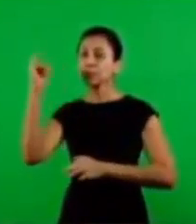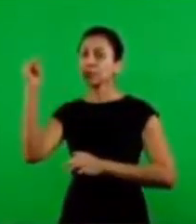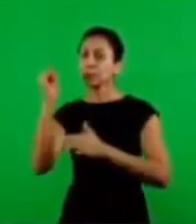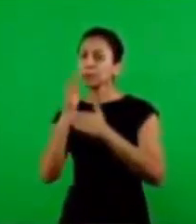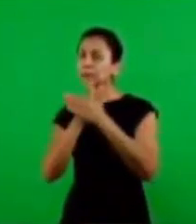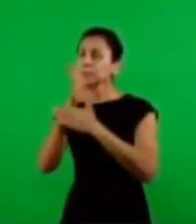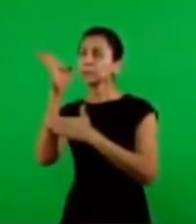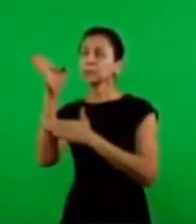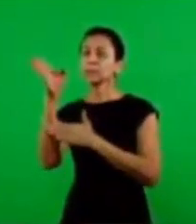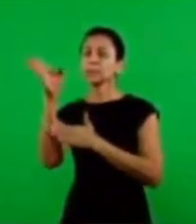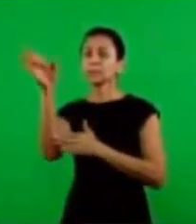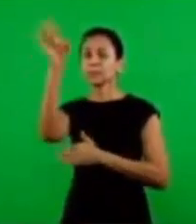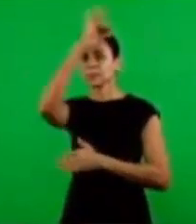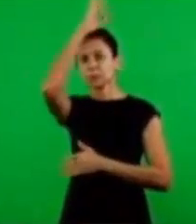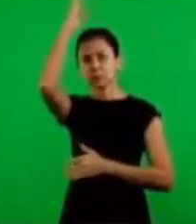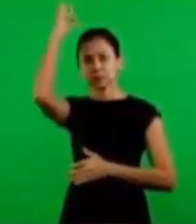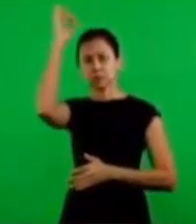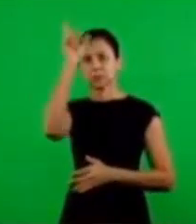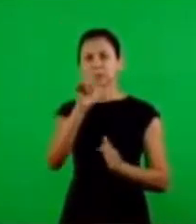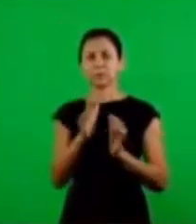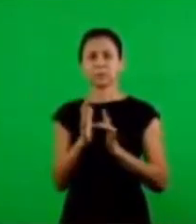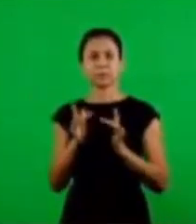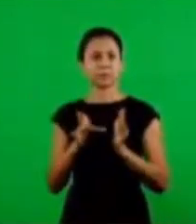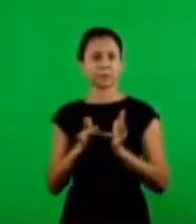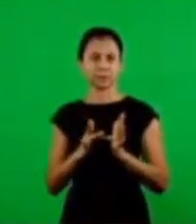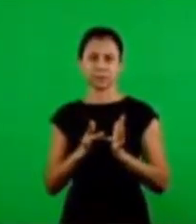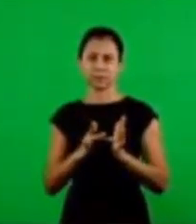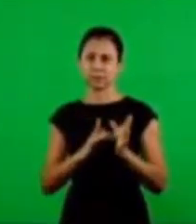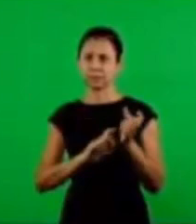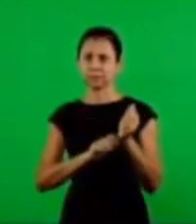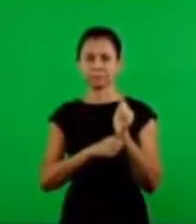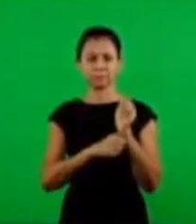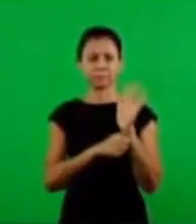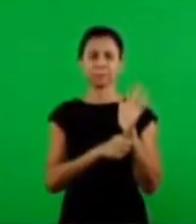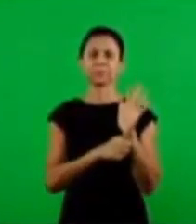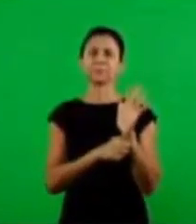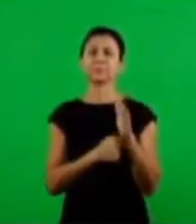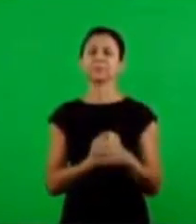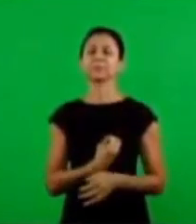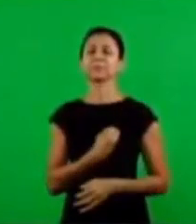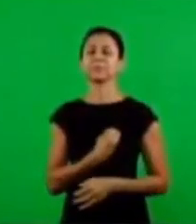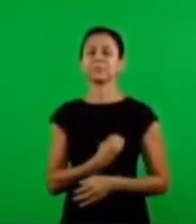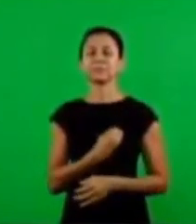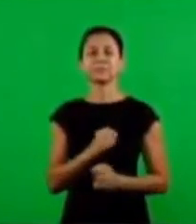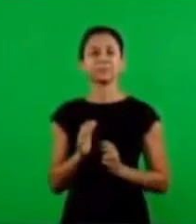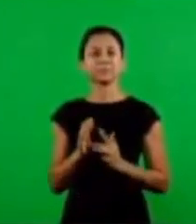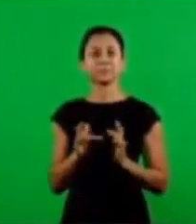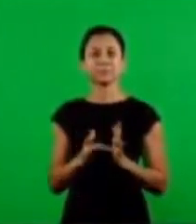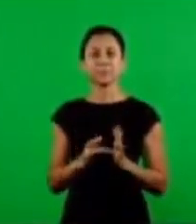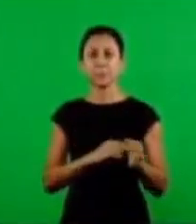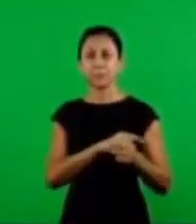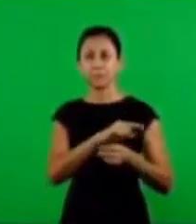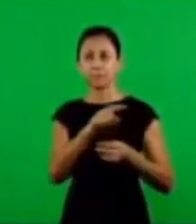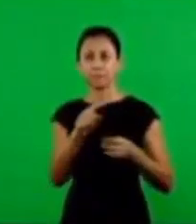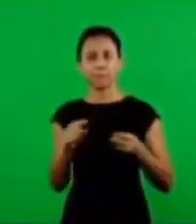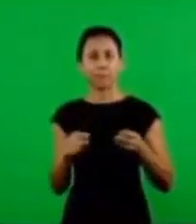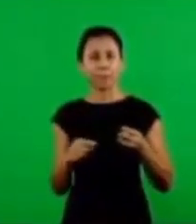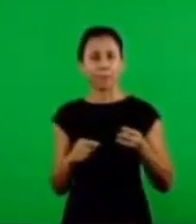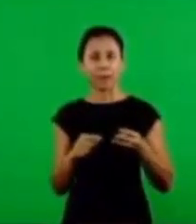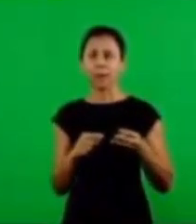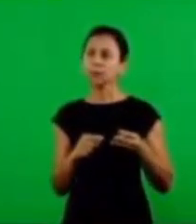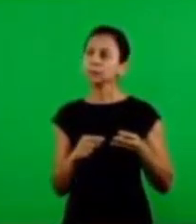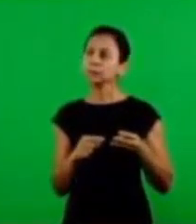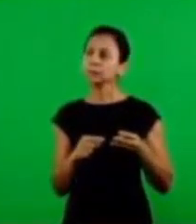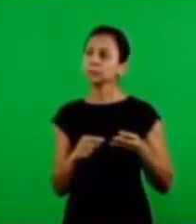now he's in the presence of a miracle that has been revealed it's jesus revealed in life and